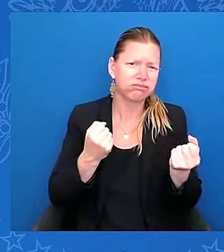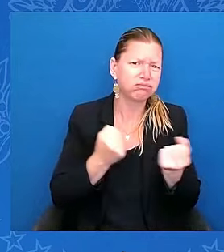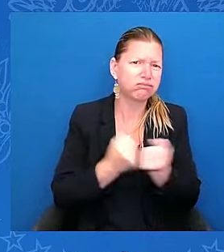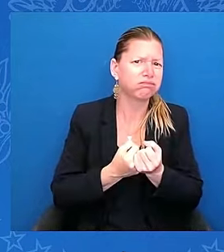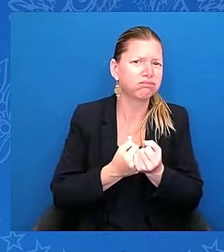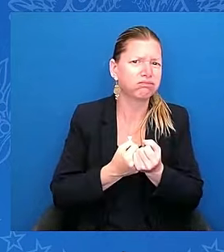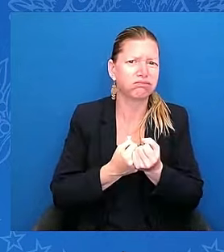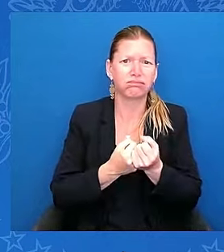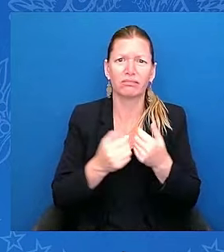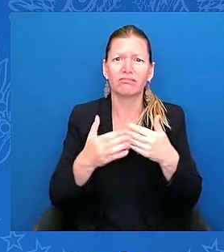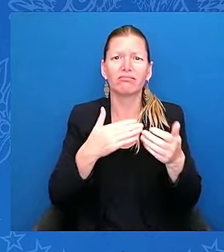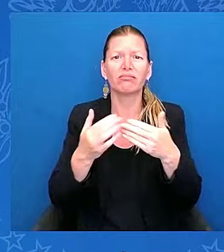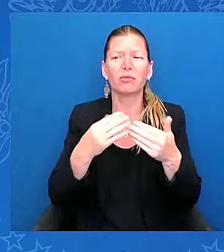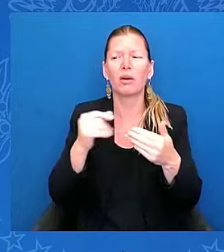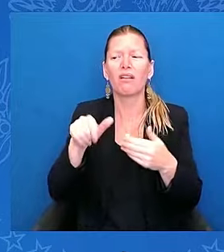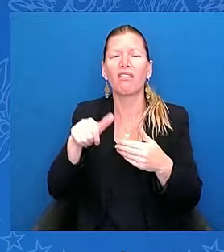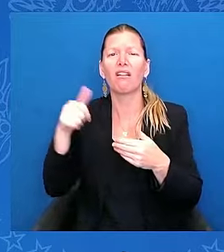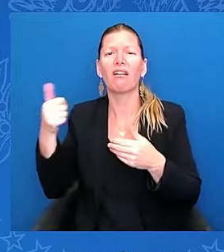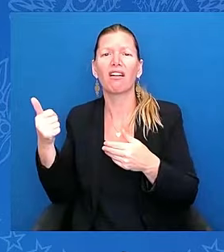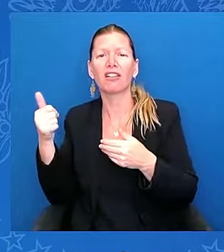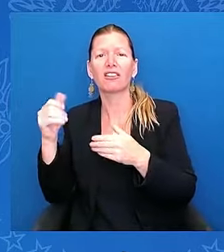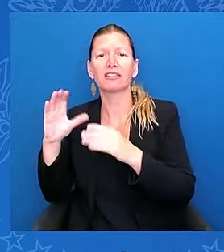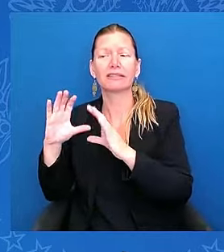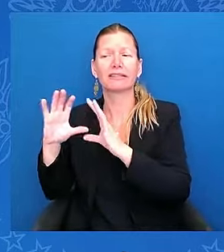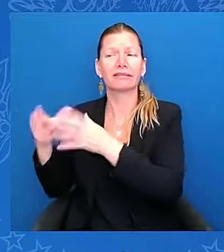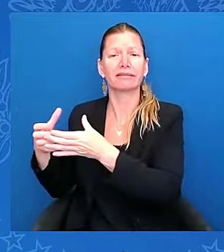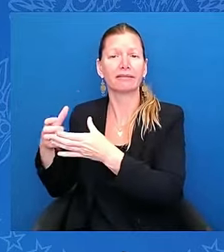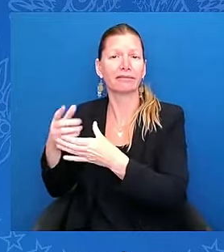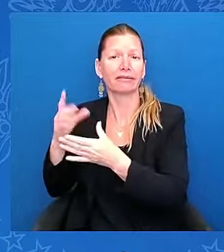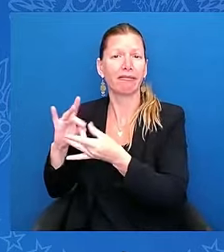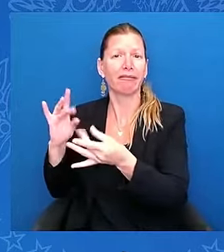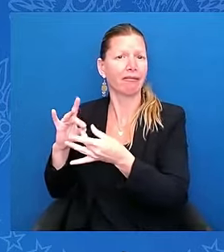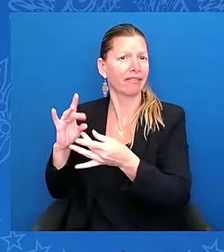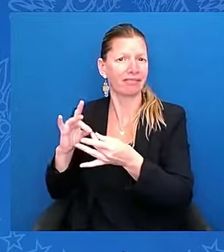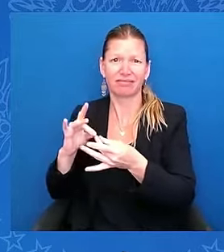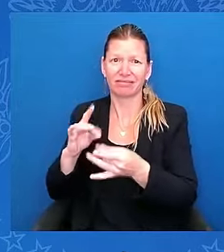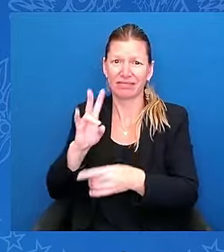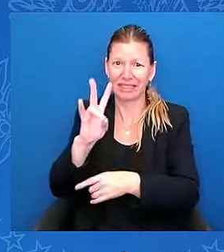70 percent of Americans support this effort to keep families together.